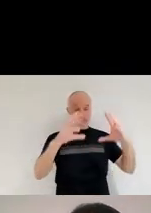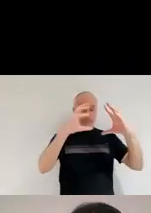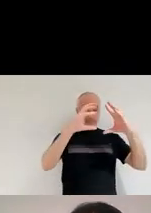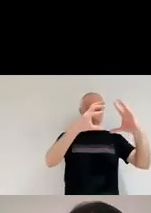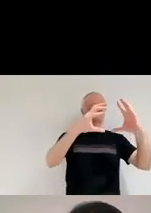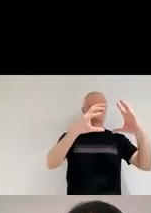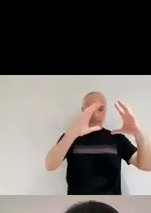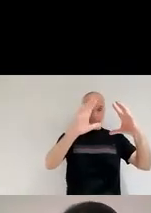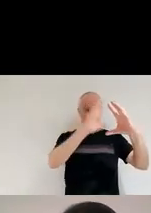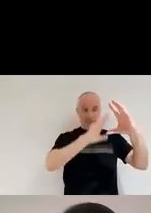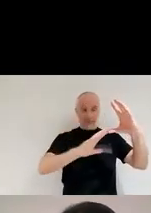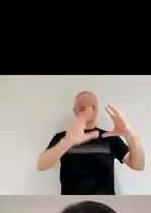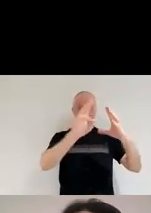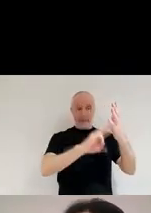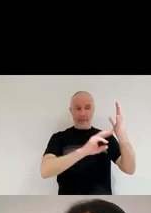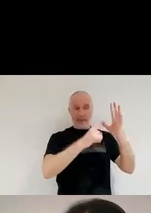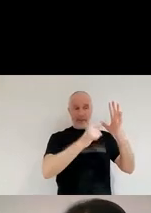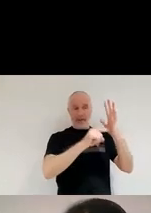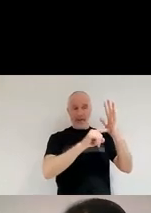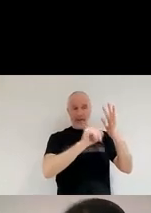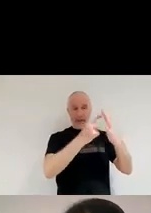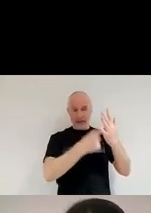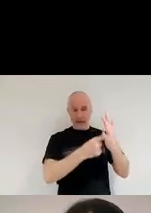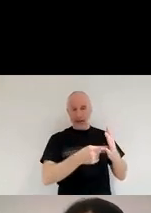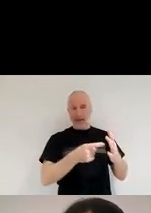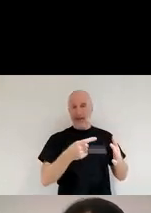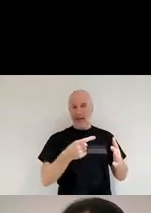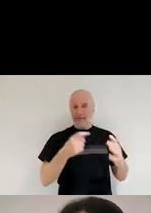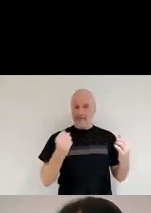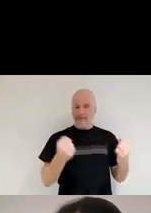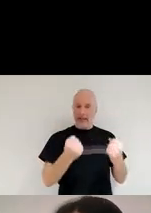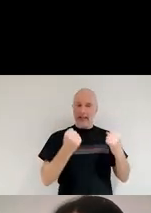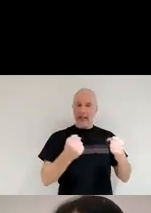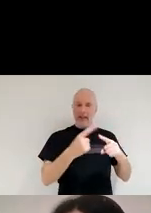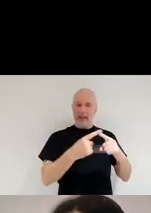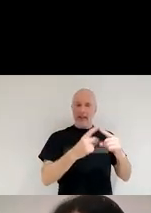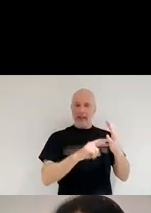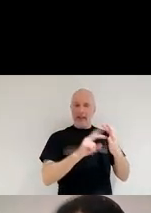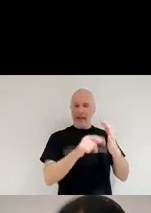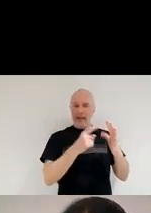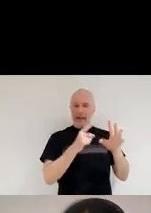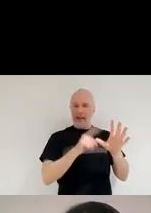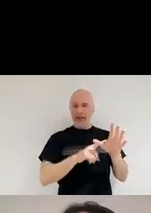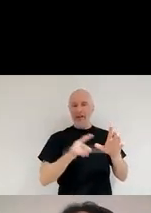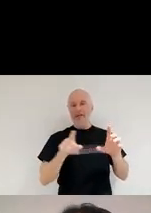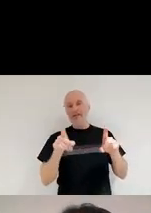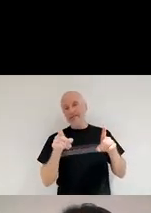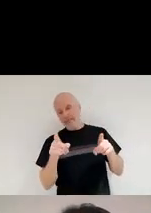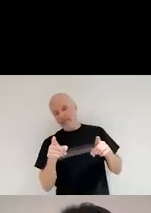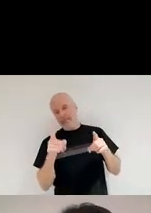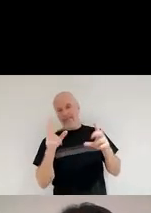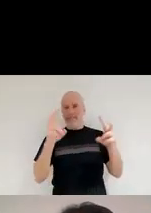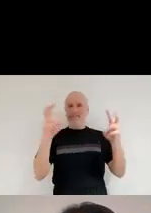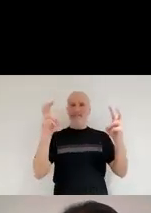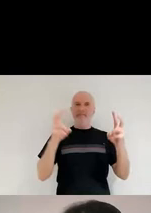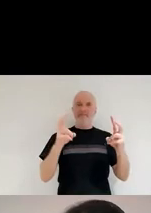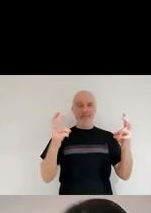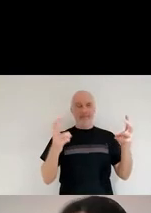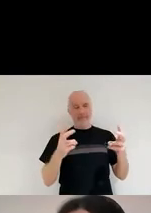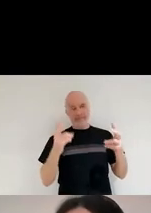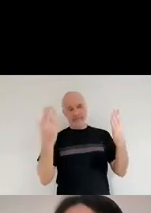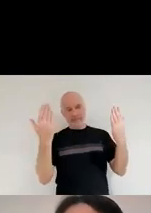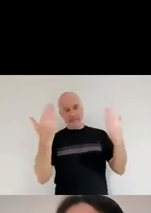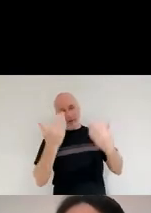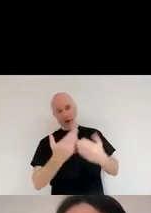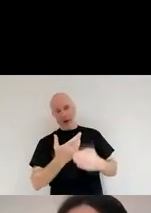made out of matter and energy and actually most of it is made out of what we call this dark energy. So this is the energy that we think that